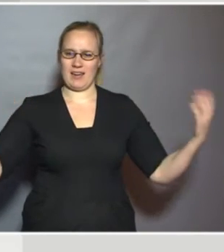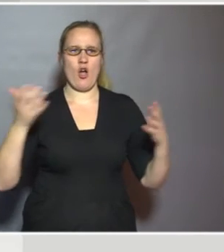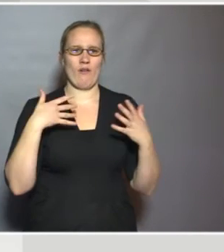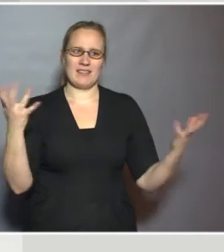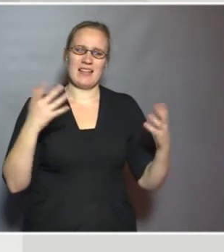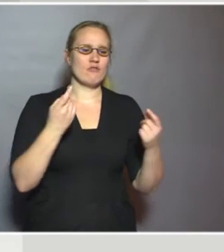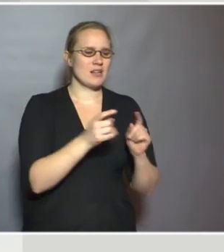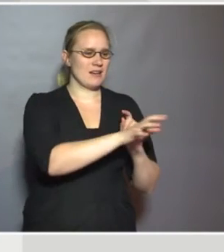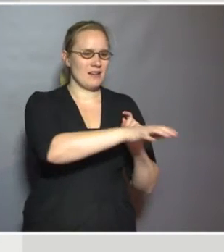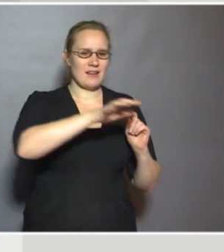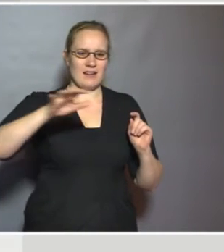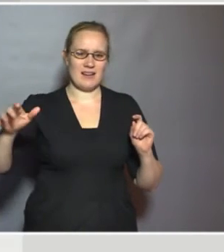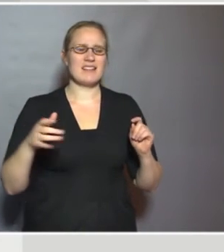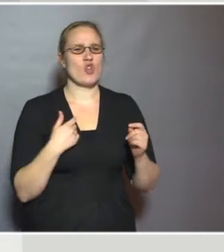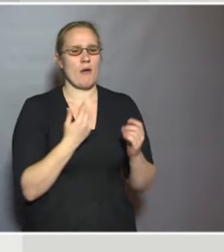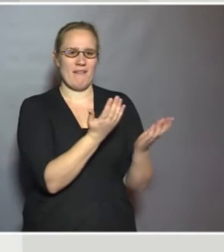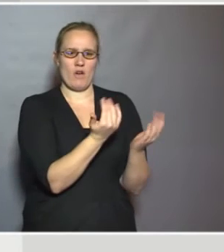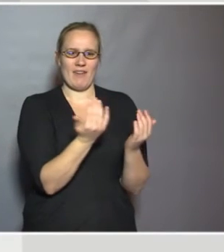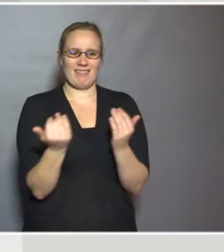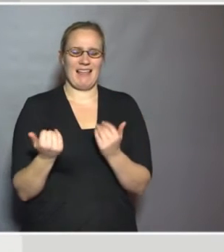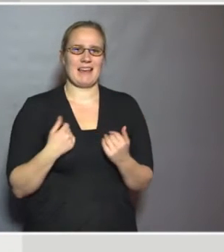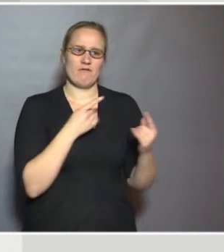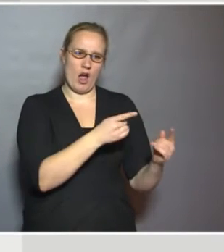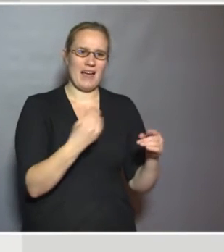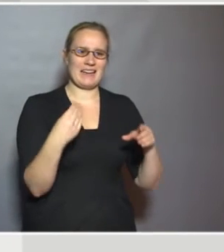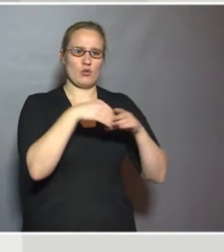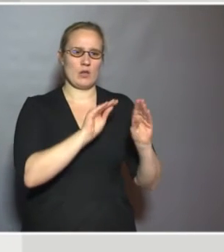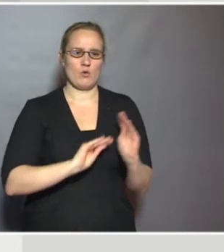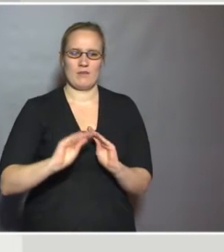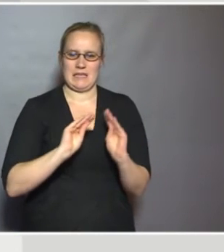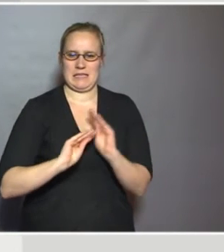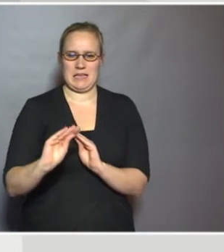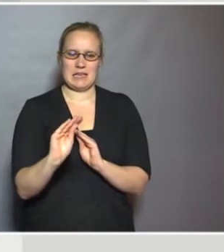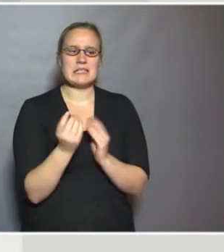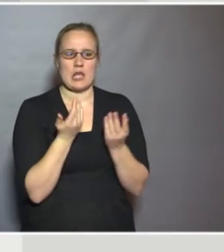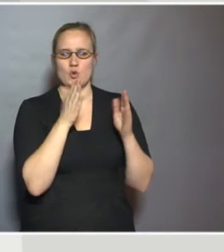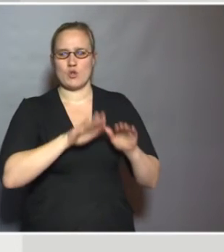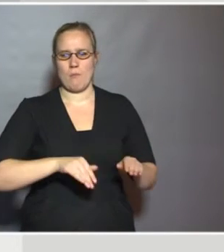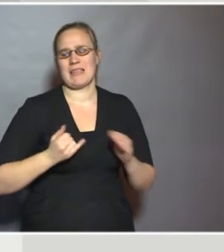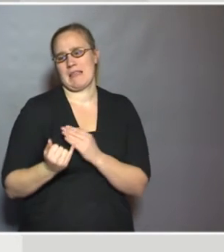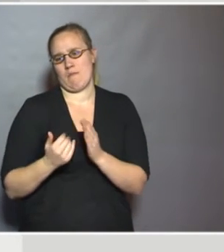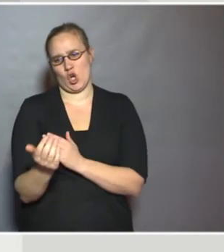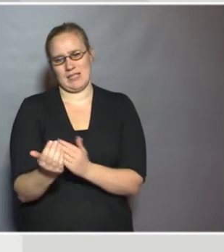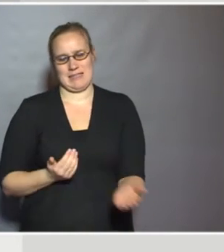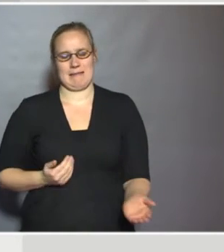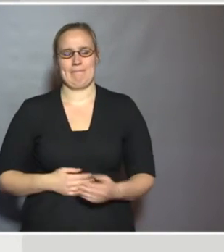in countries, of the expectations of what inclusive education looks like in practice.